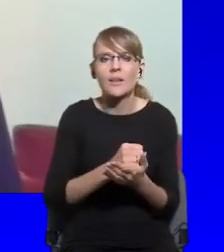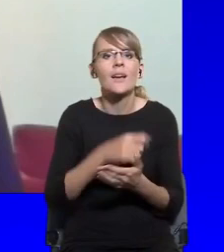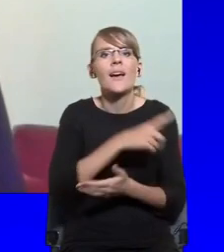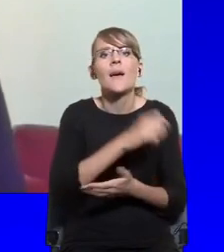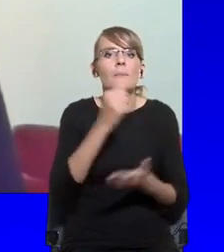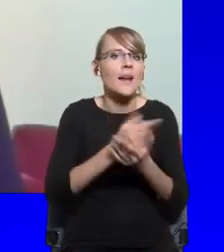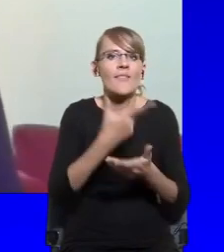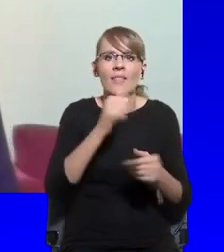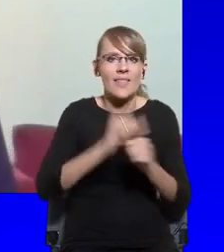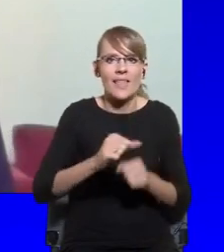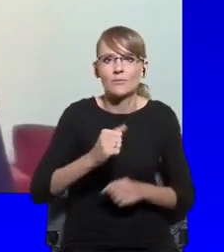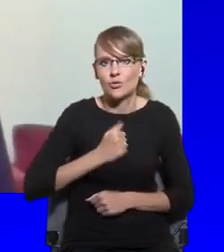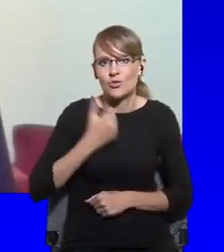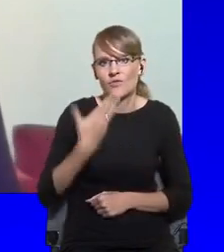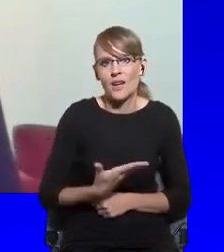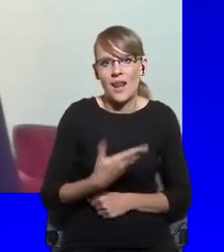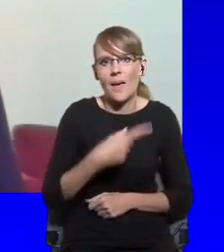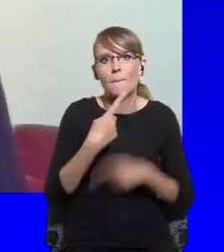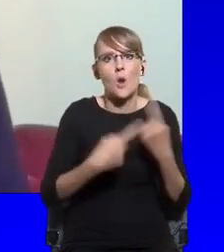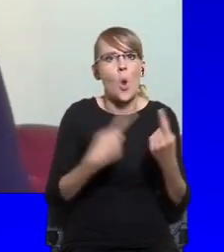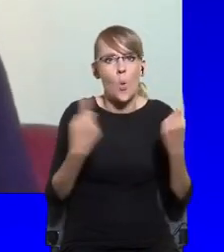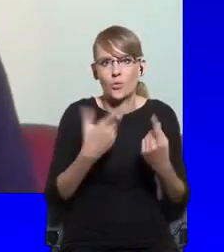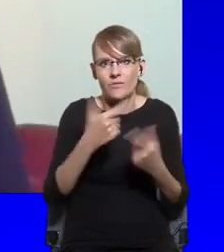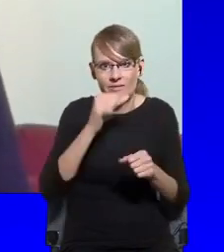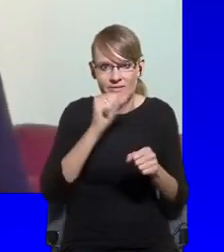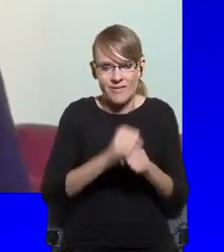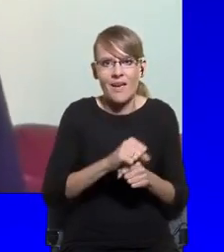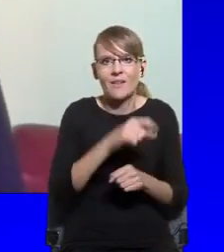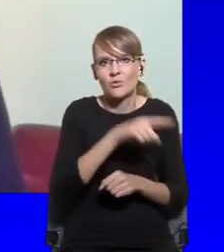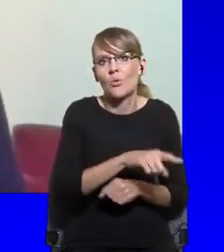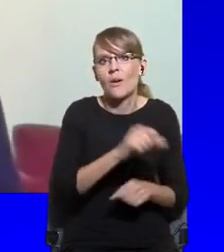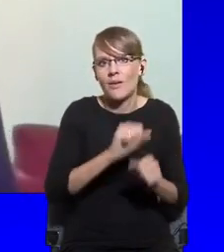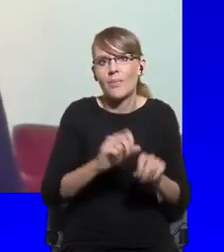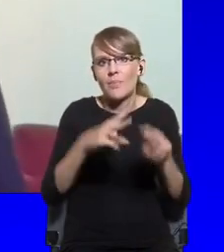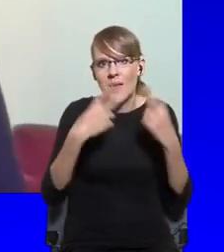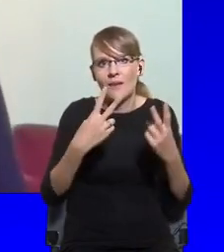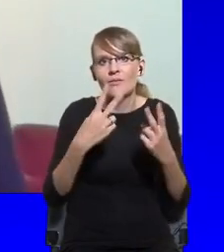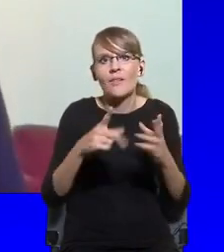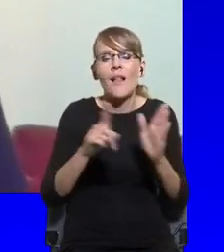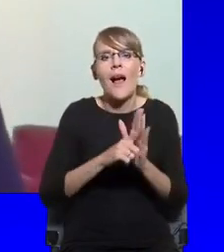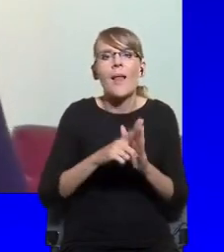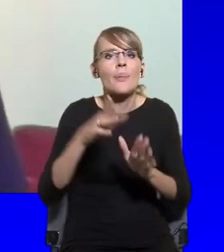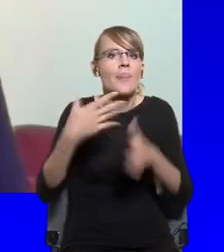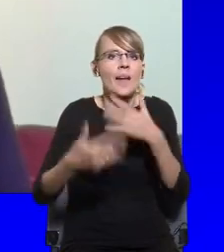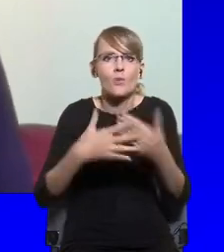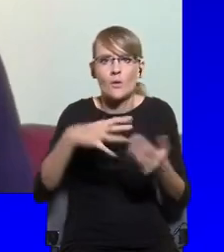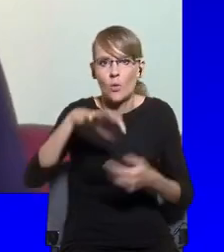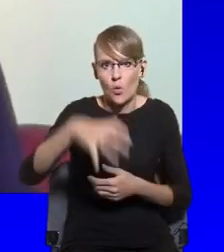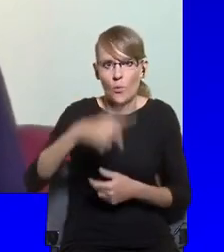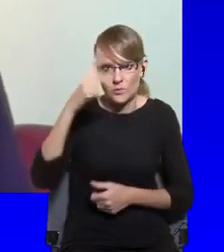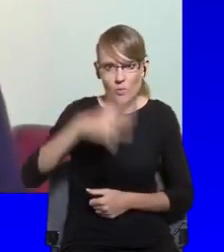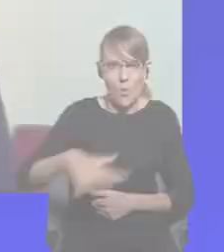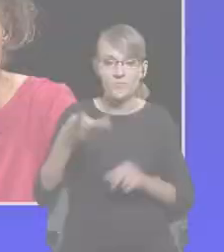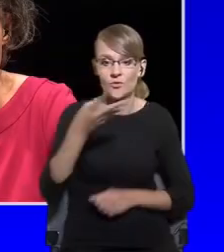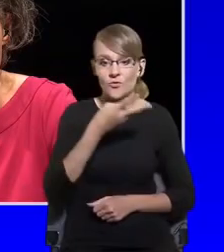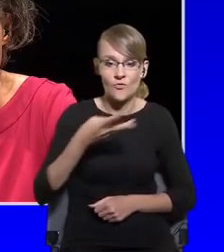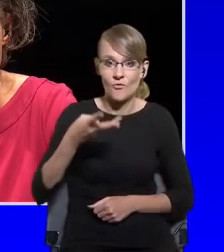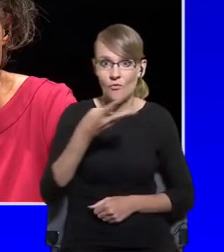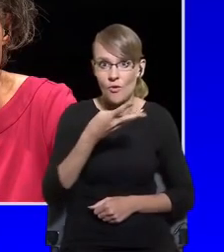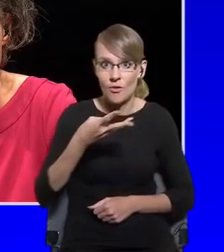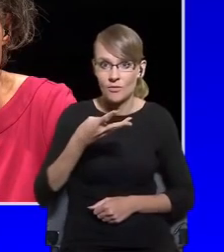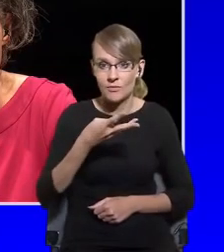item, but are most essential for the most vulnerable in society. Thank you for your attention. for